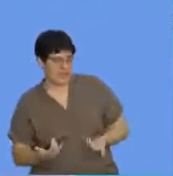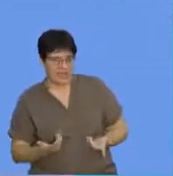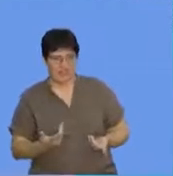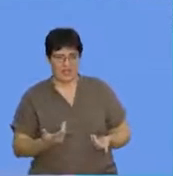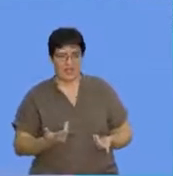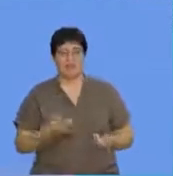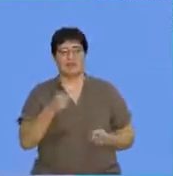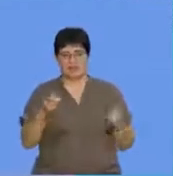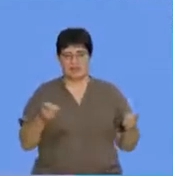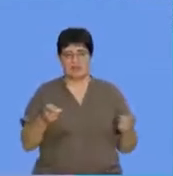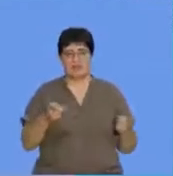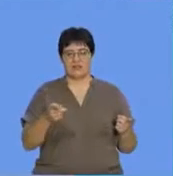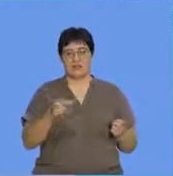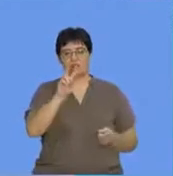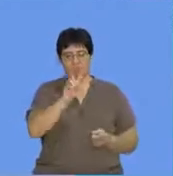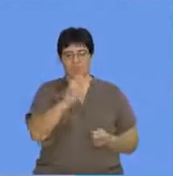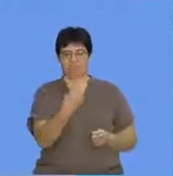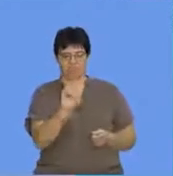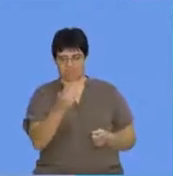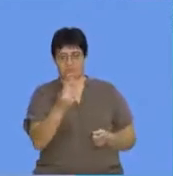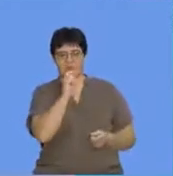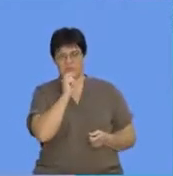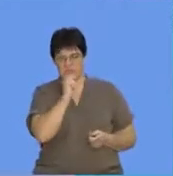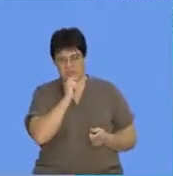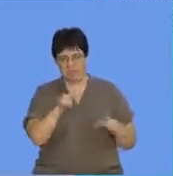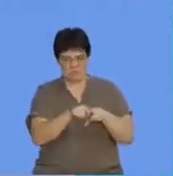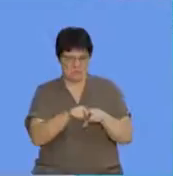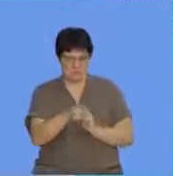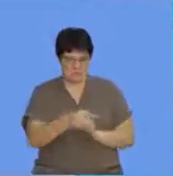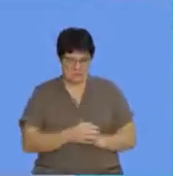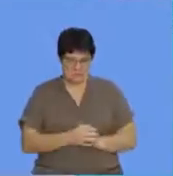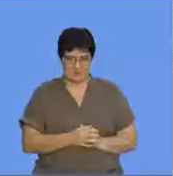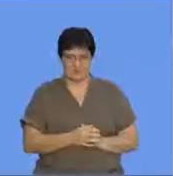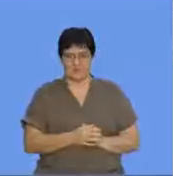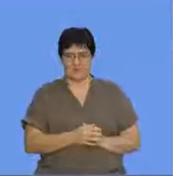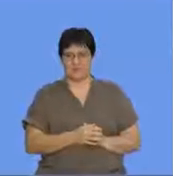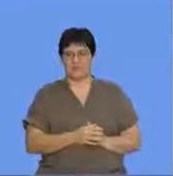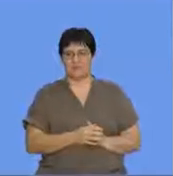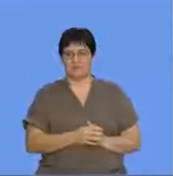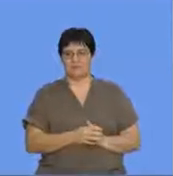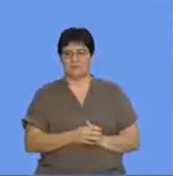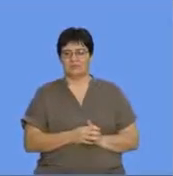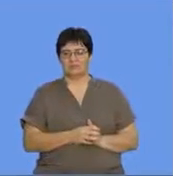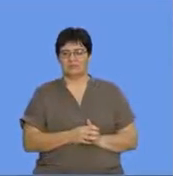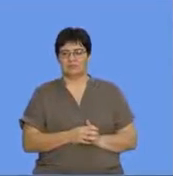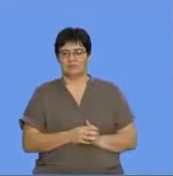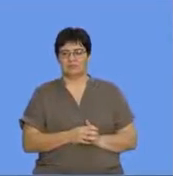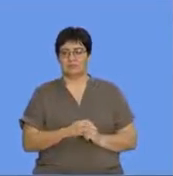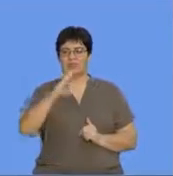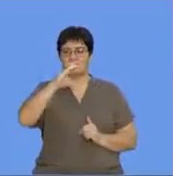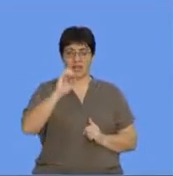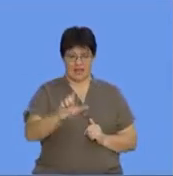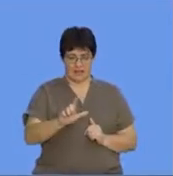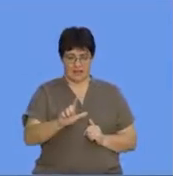two terms are referred to one and the same thing. Right. Okay. And then we've got chlorine, which is a non